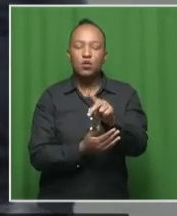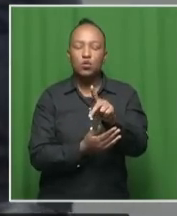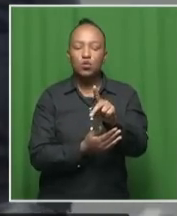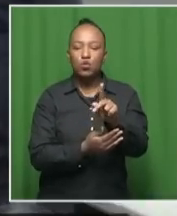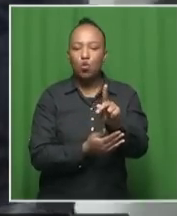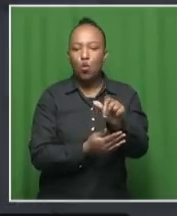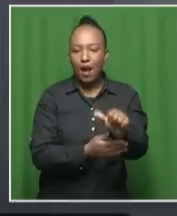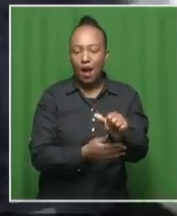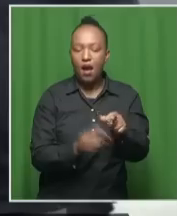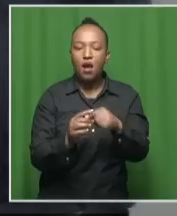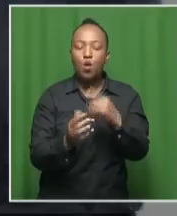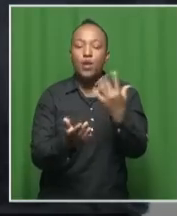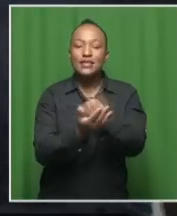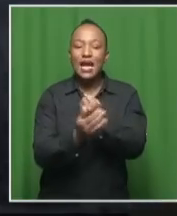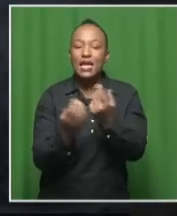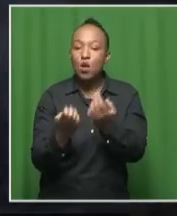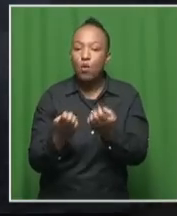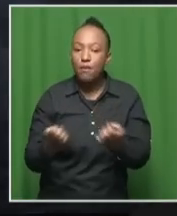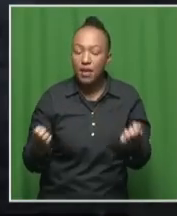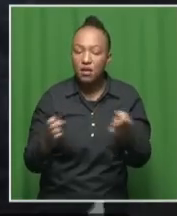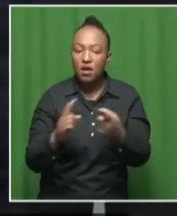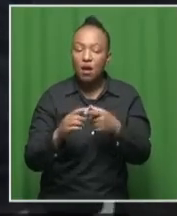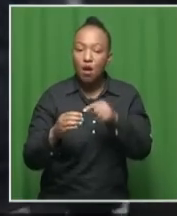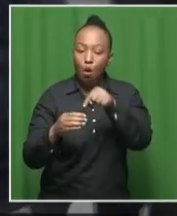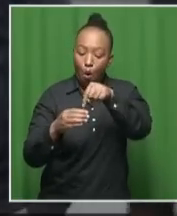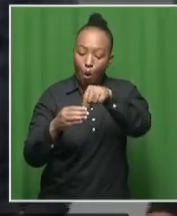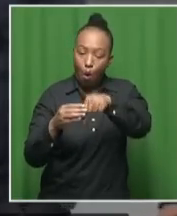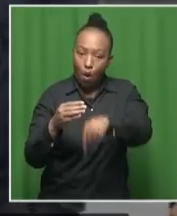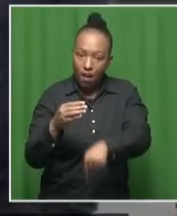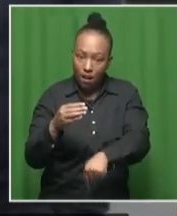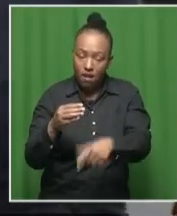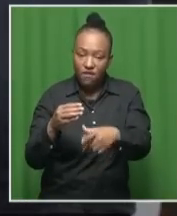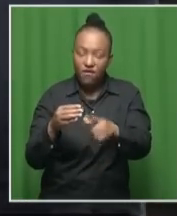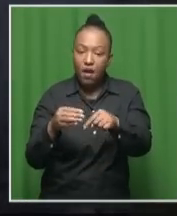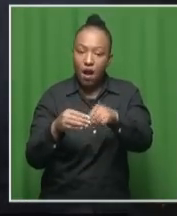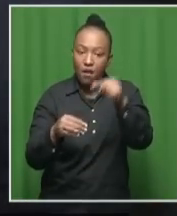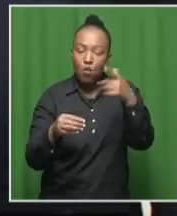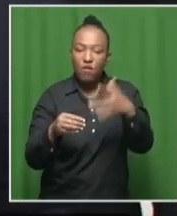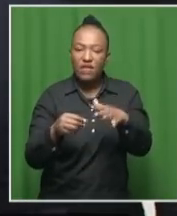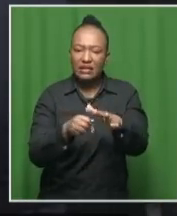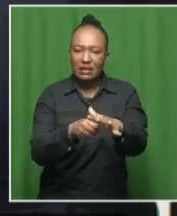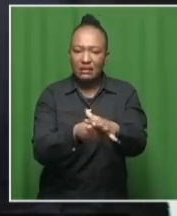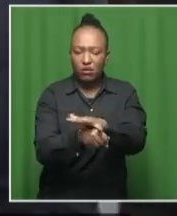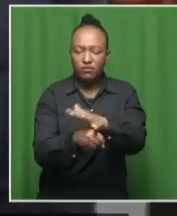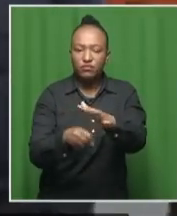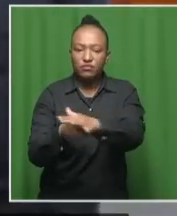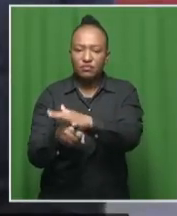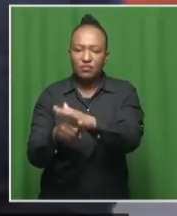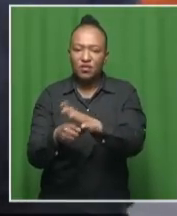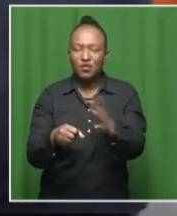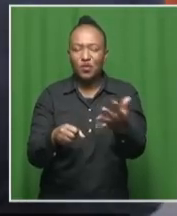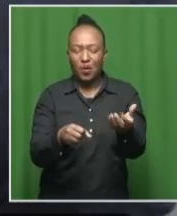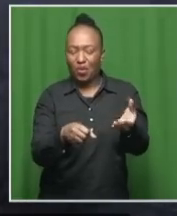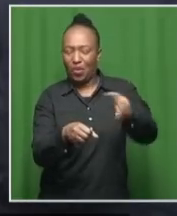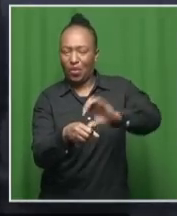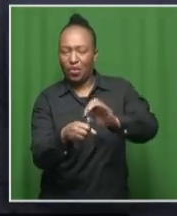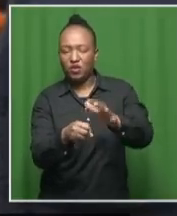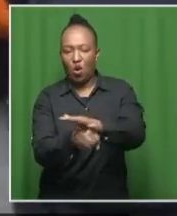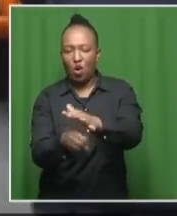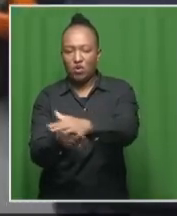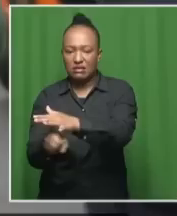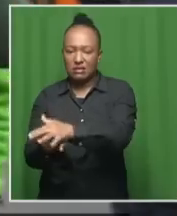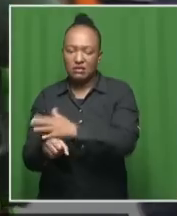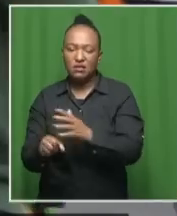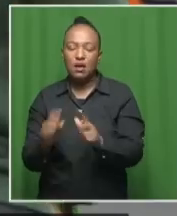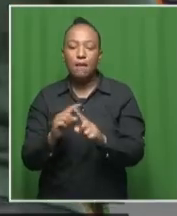And some of the holes of which they are coming out, we've actually been putting concrete on them and all those kind of things. But, Sakina, this is